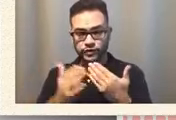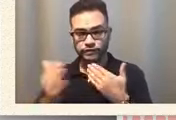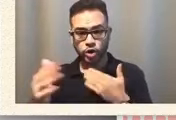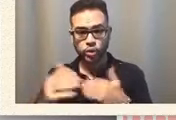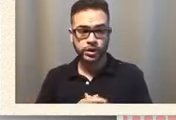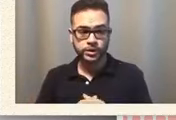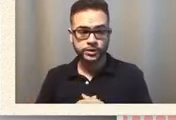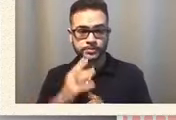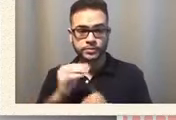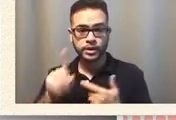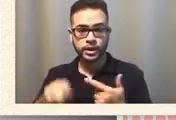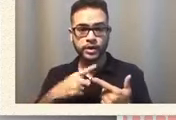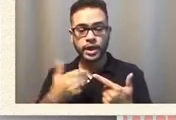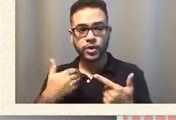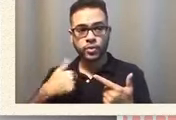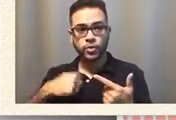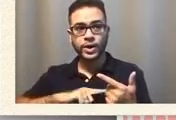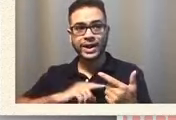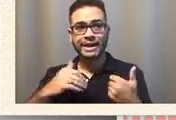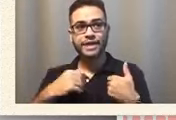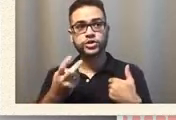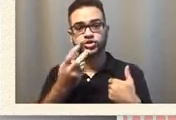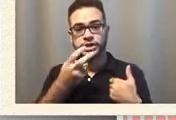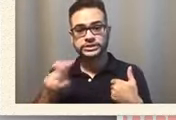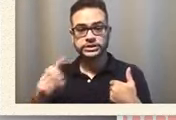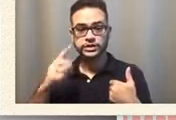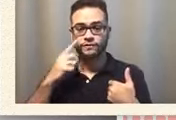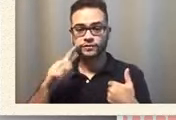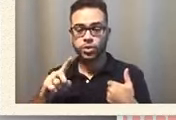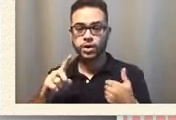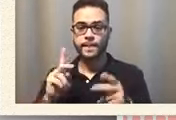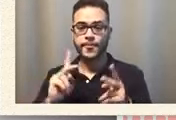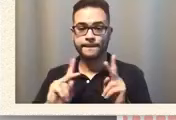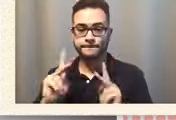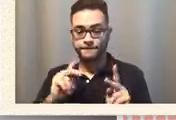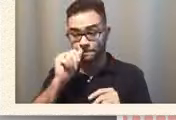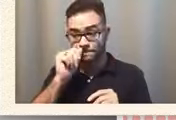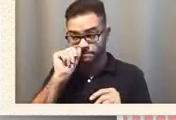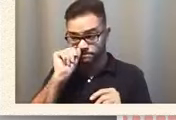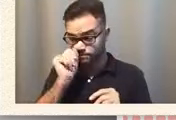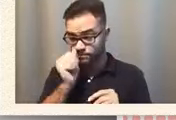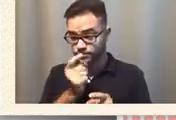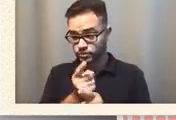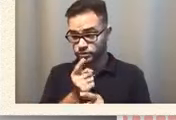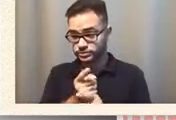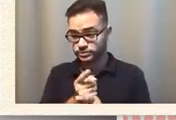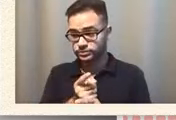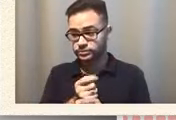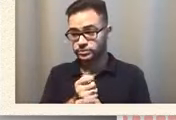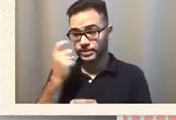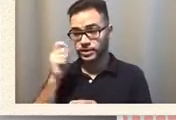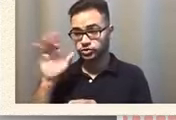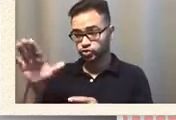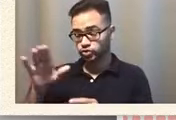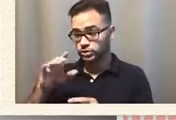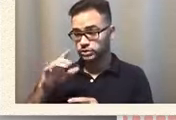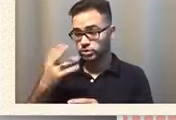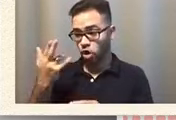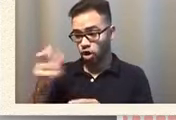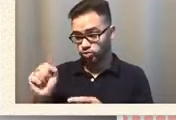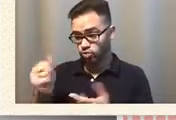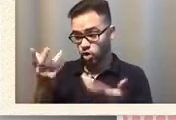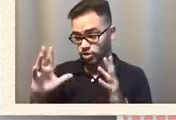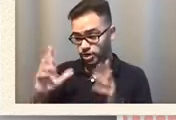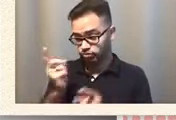transitions for cursive right because because your kid is already in high school and then i